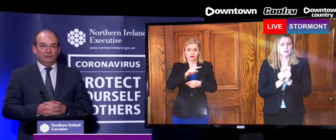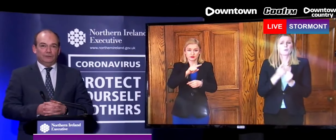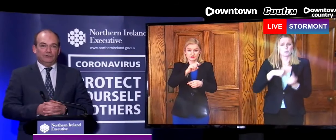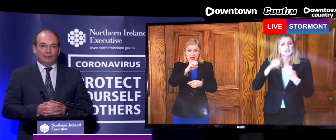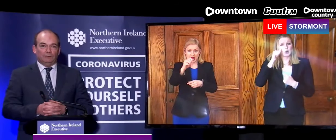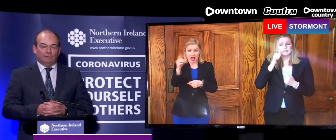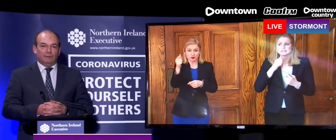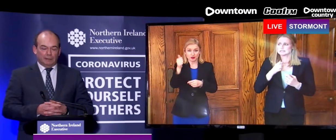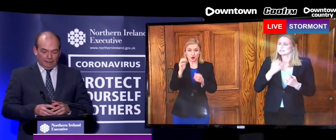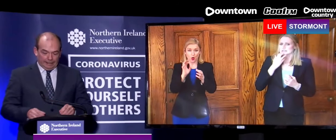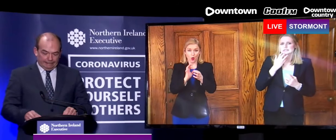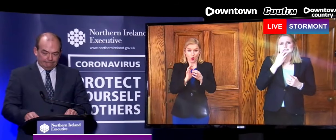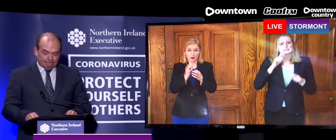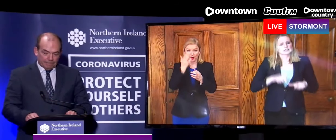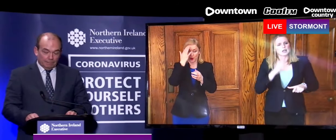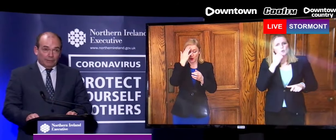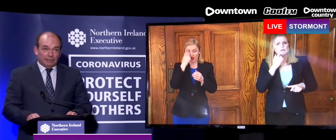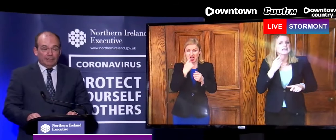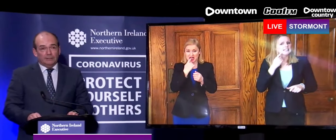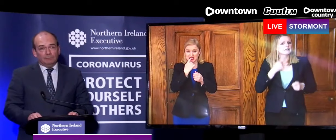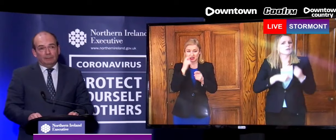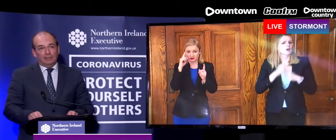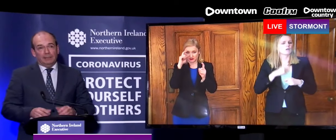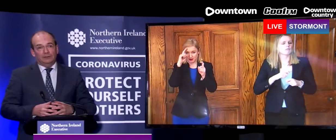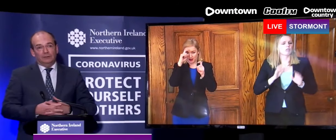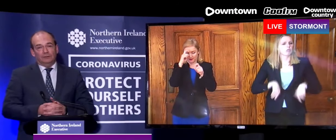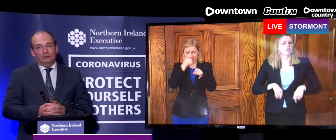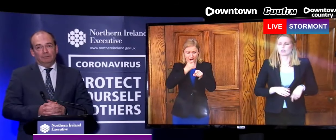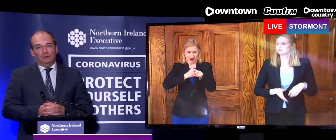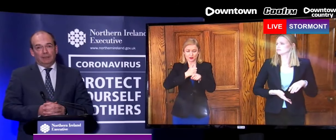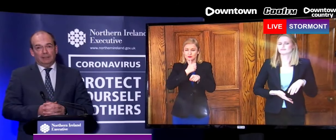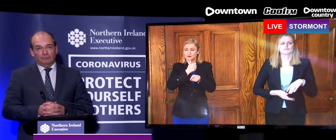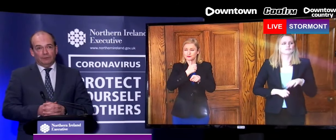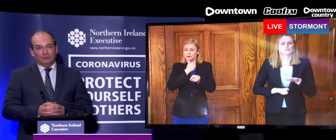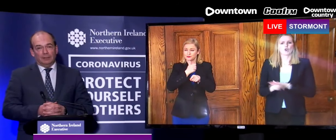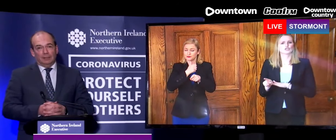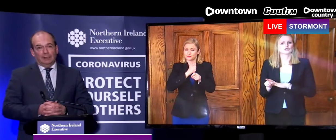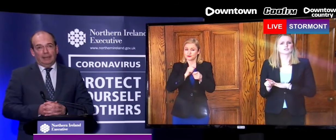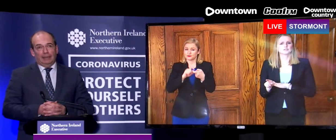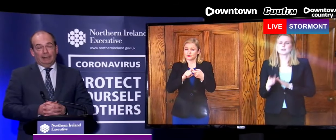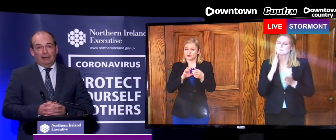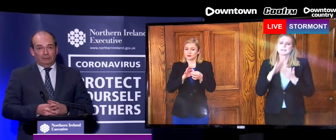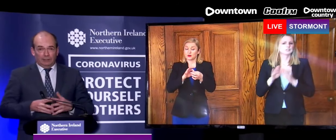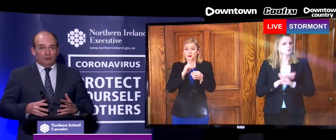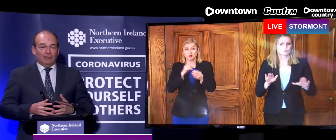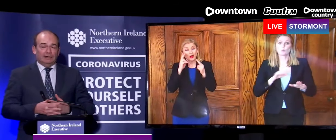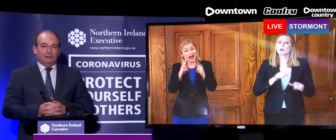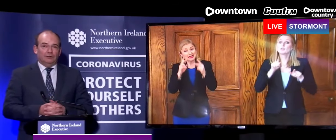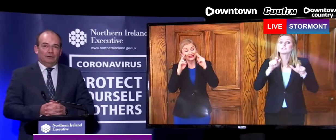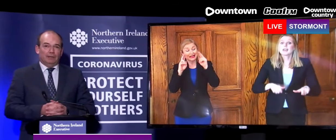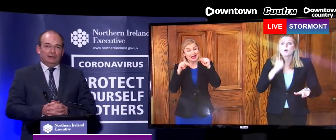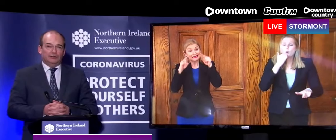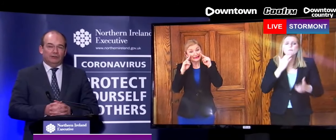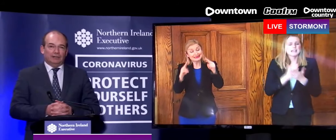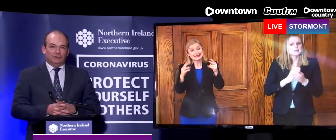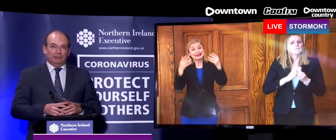feels to stick with them. But it is beginning to make a difference. I really don't like